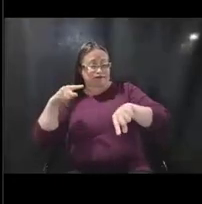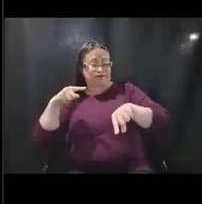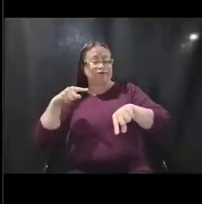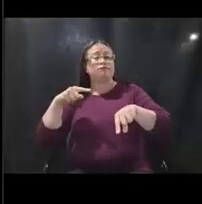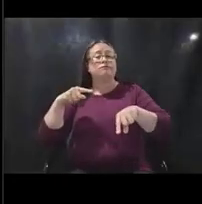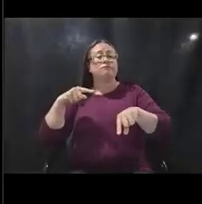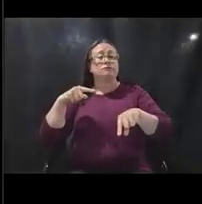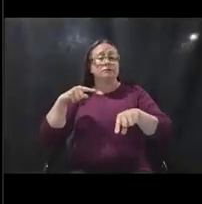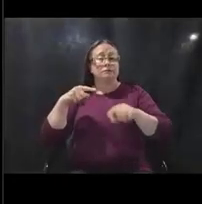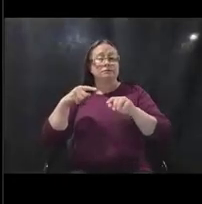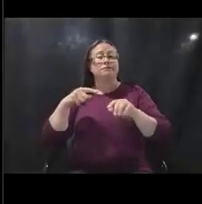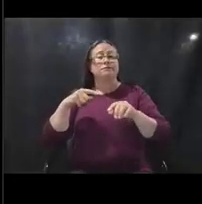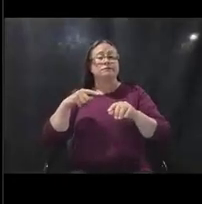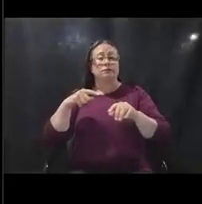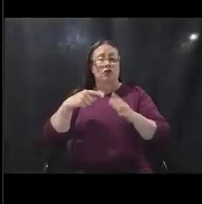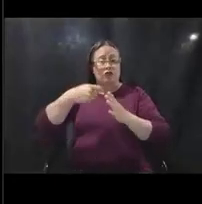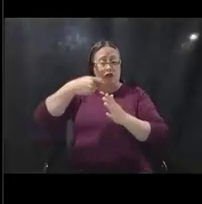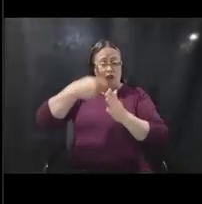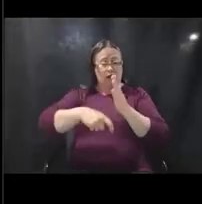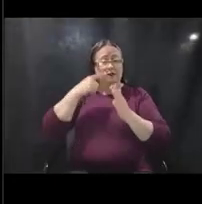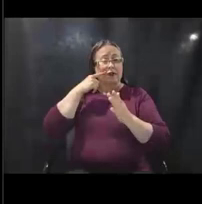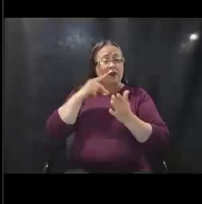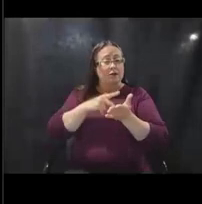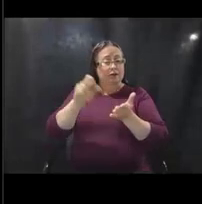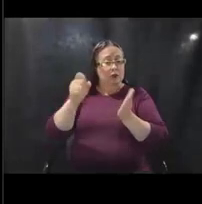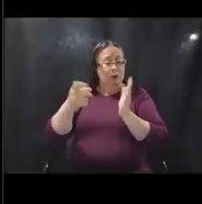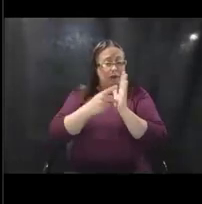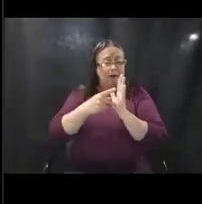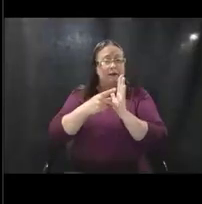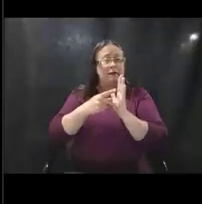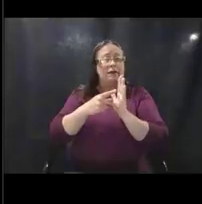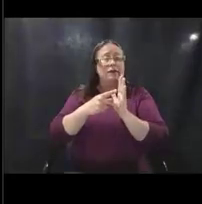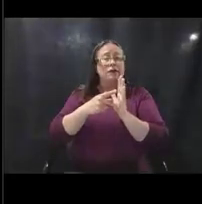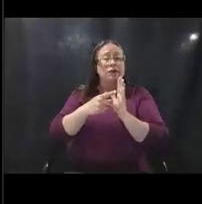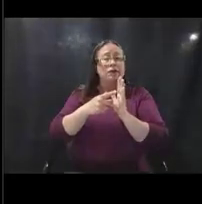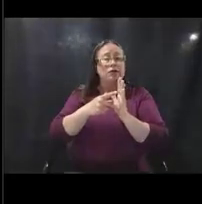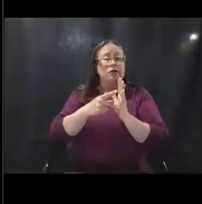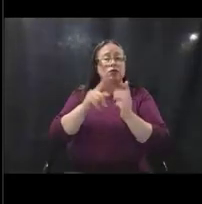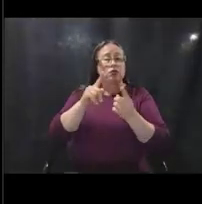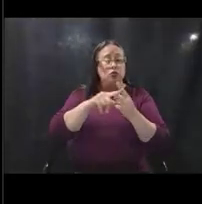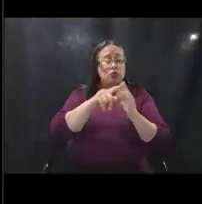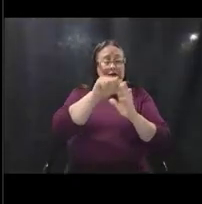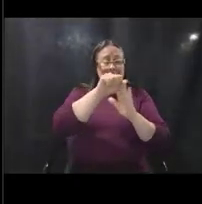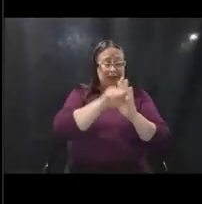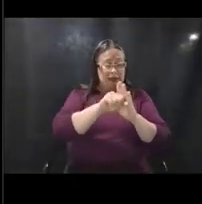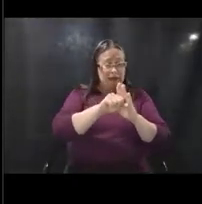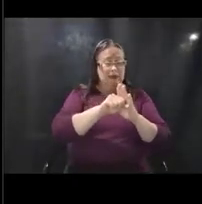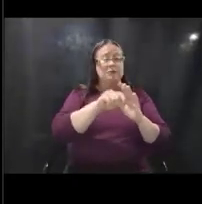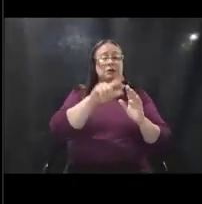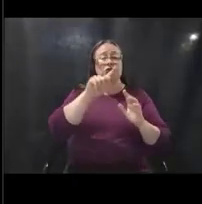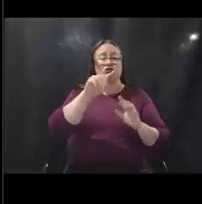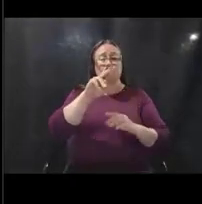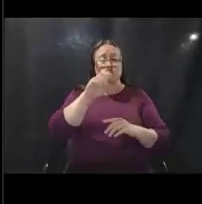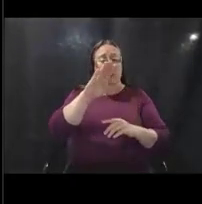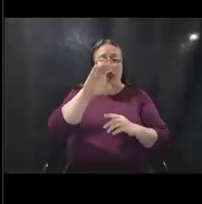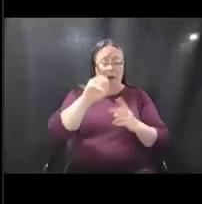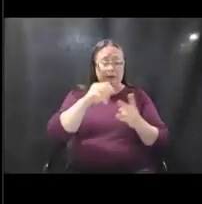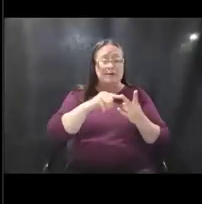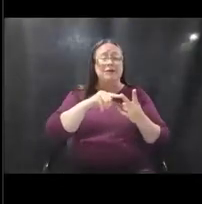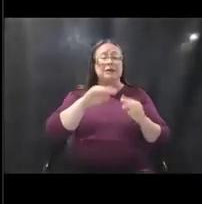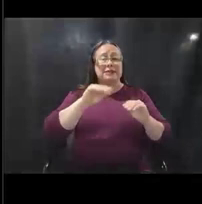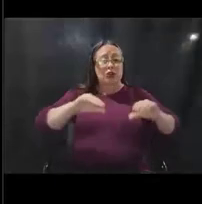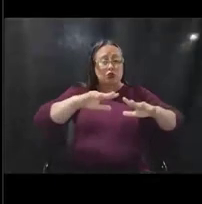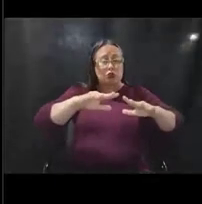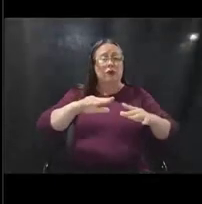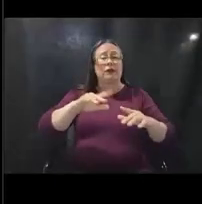cost for reimbursement for states, tribes, territorials, and local governments under